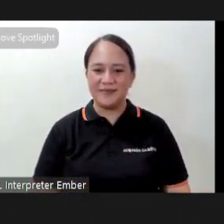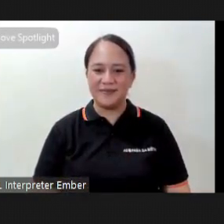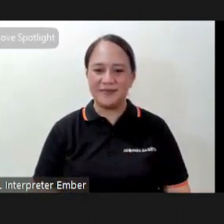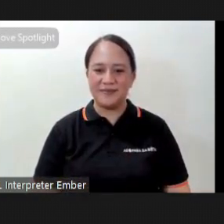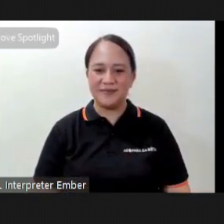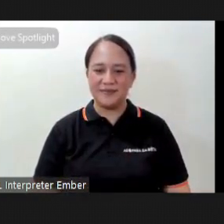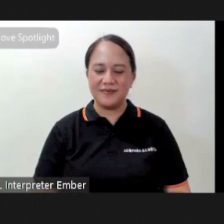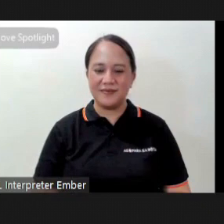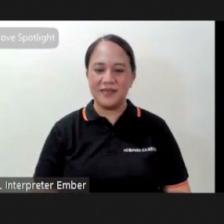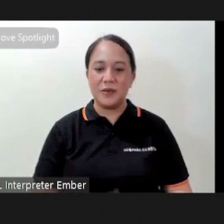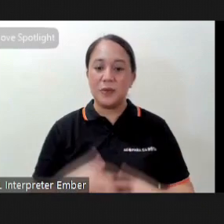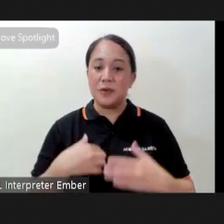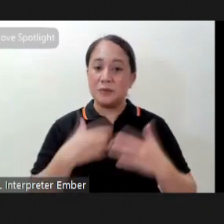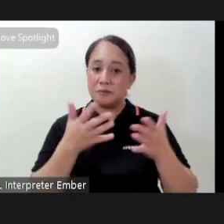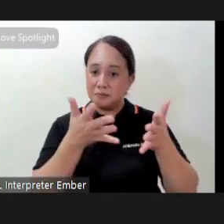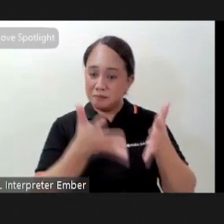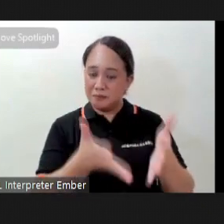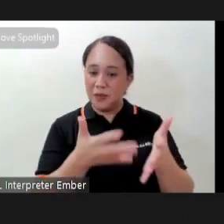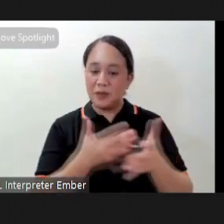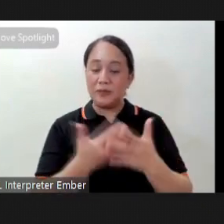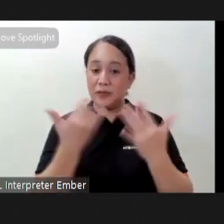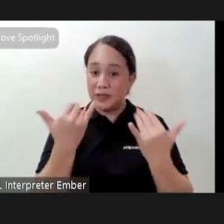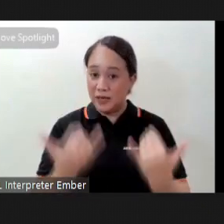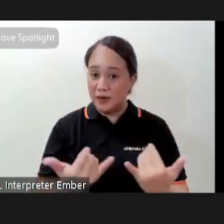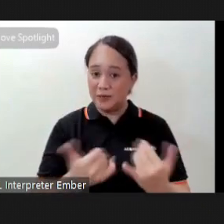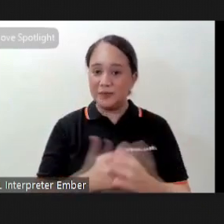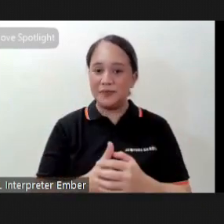I will leave you with that for now